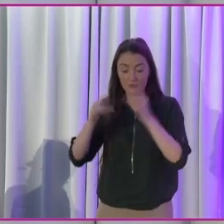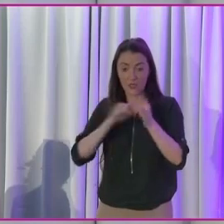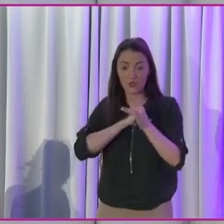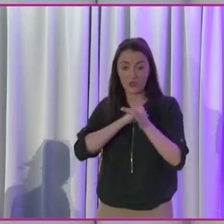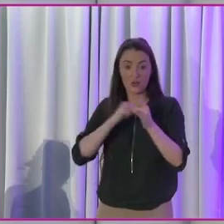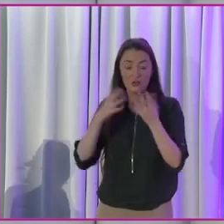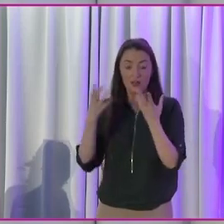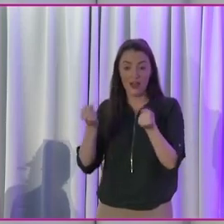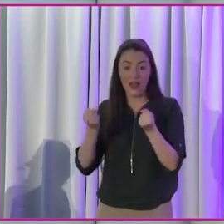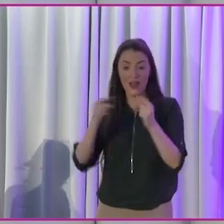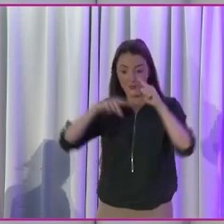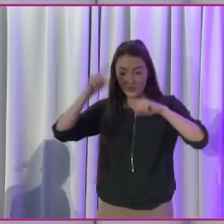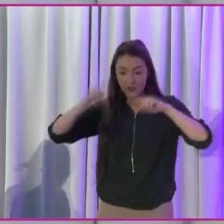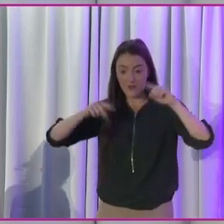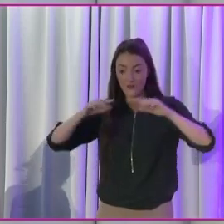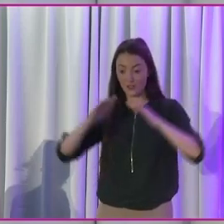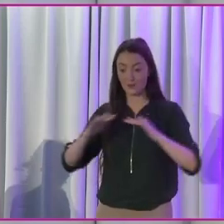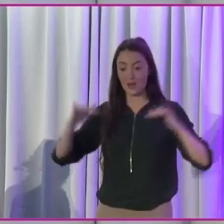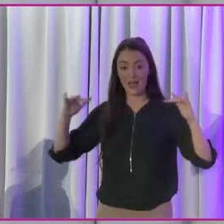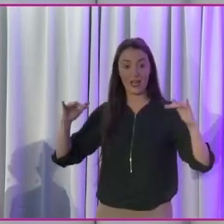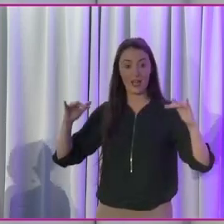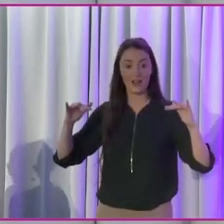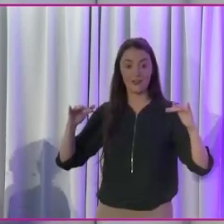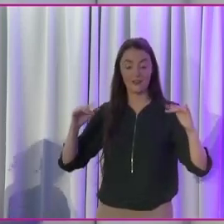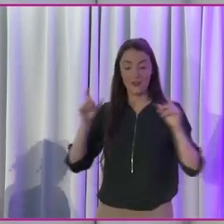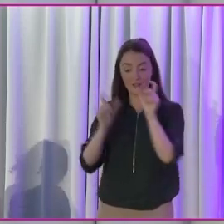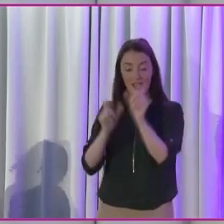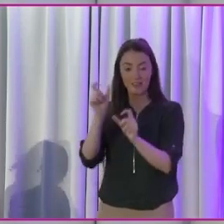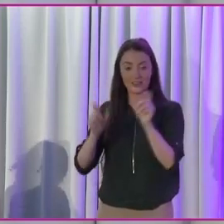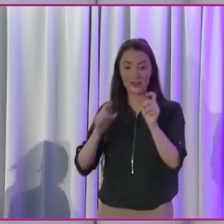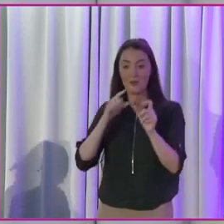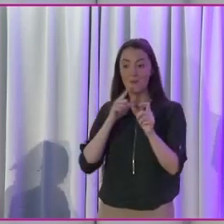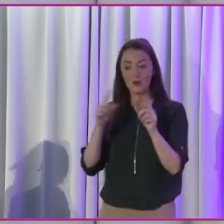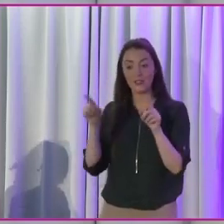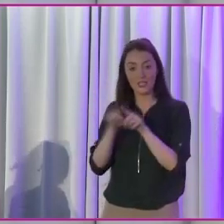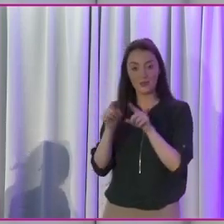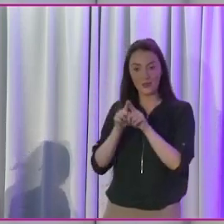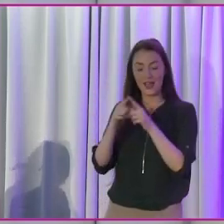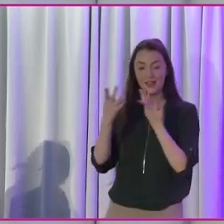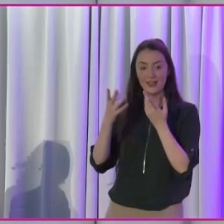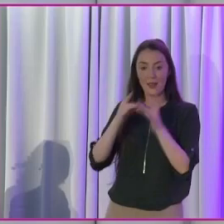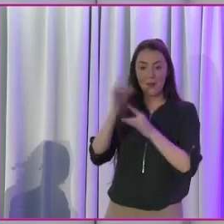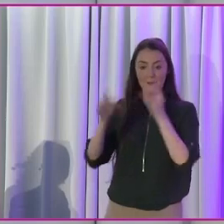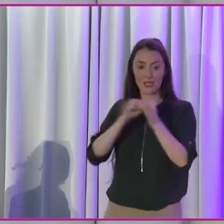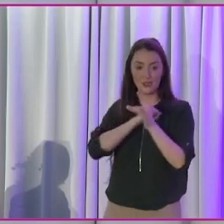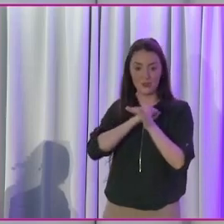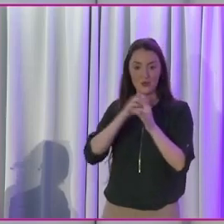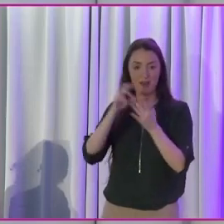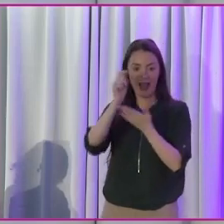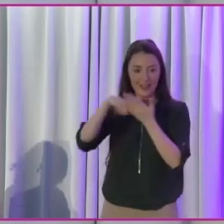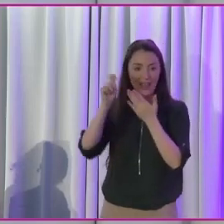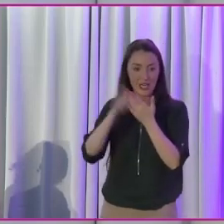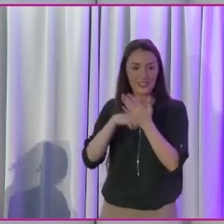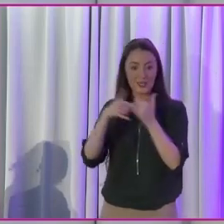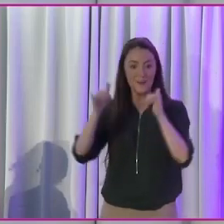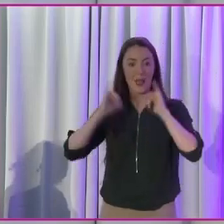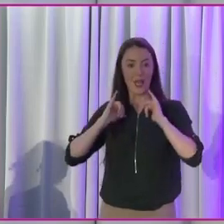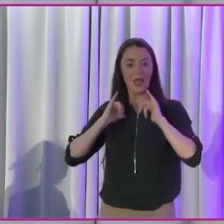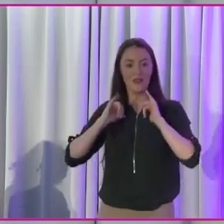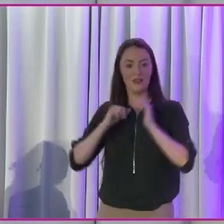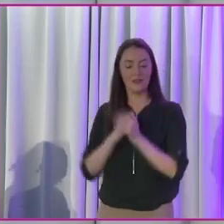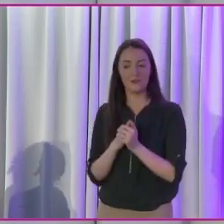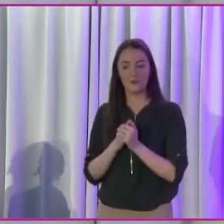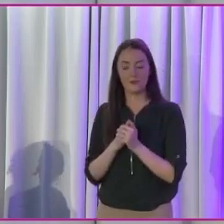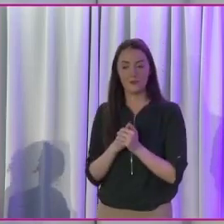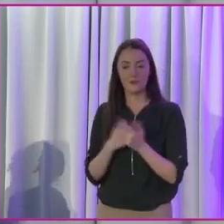we have a diverse panel of candidates going forward. But Martin's point about making sure that they're electable is very important too, it shouldn't just be the token